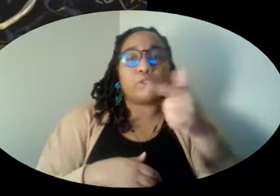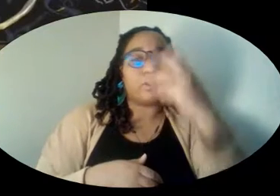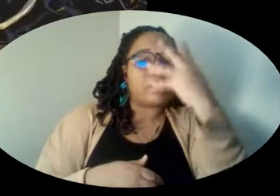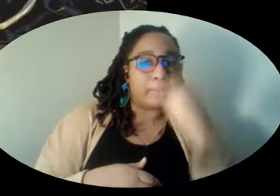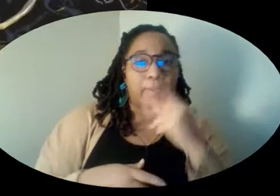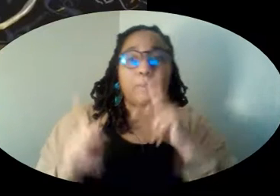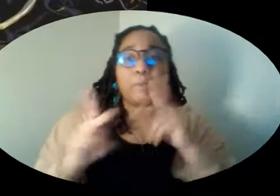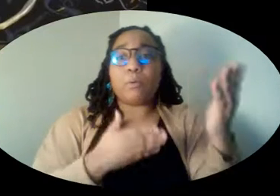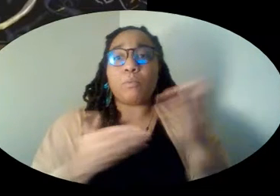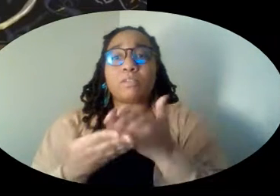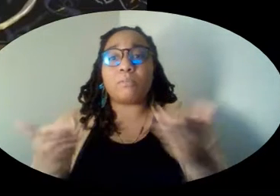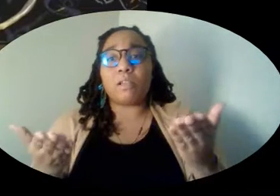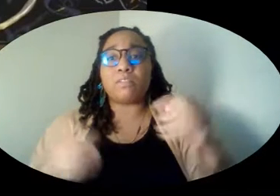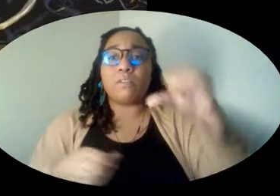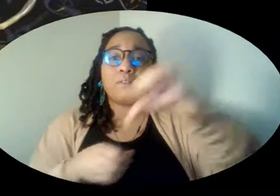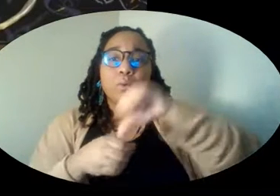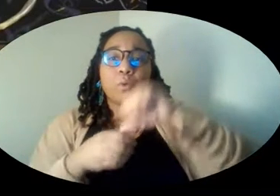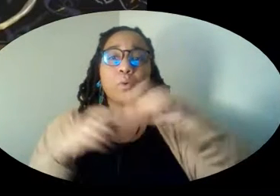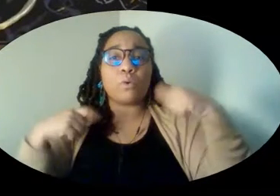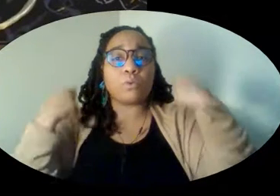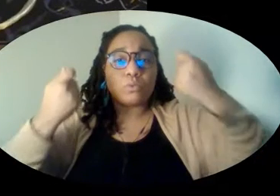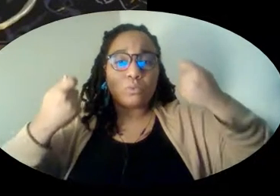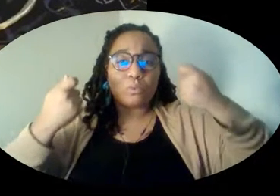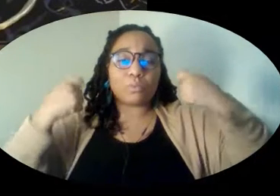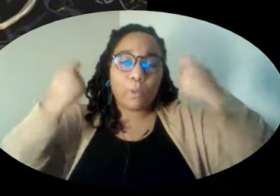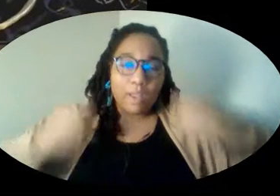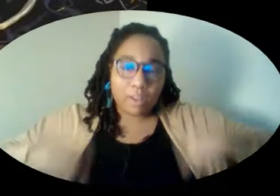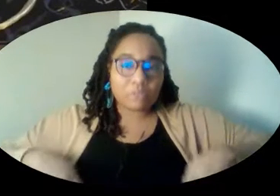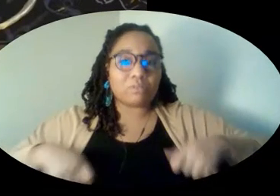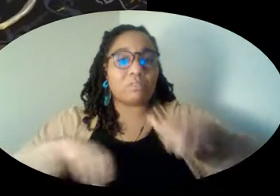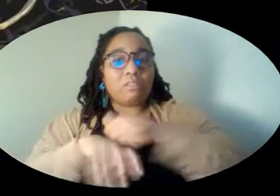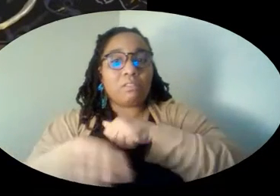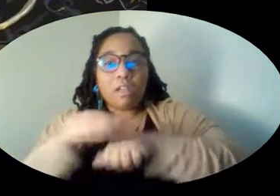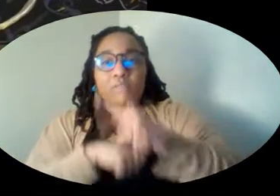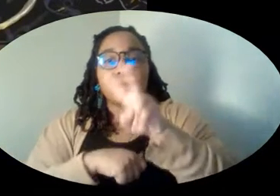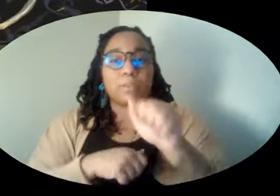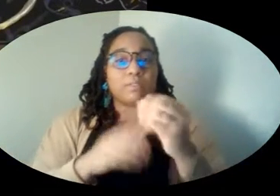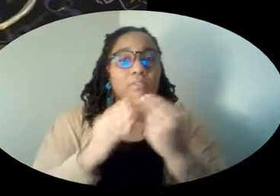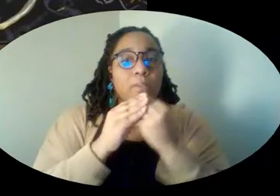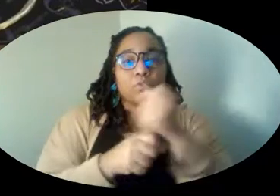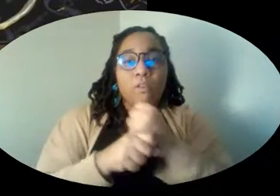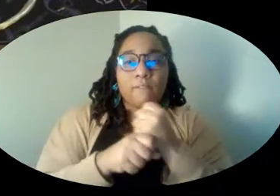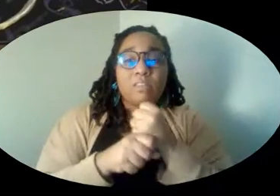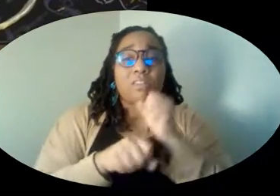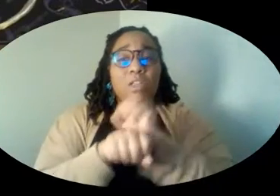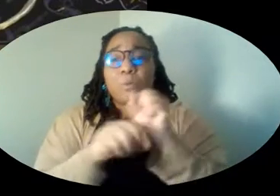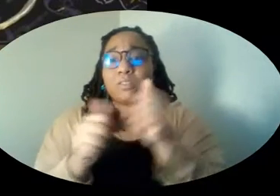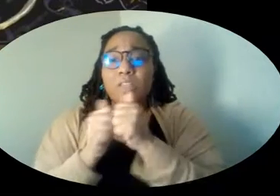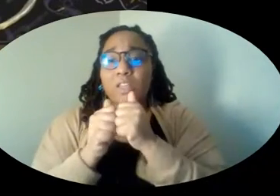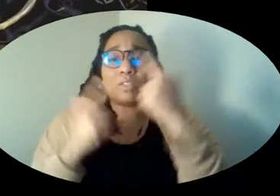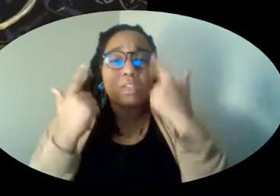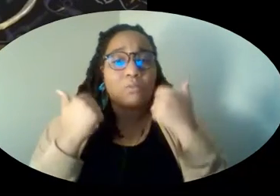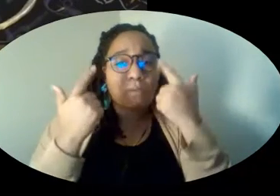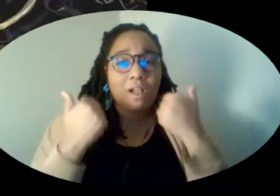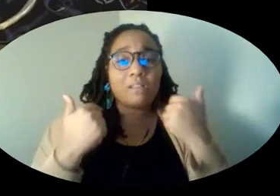sweaters, gloves, pizza, sandwiches, and coffee. They worked and cried. They fought the fire until it was